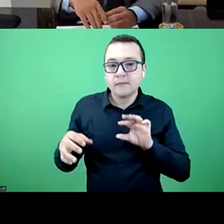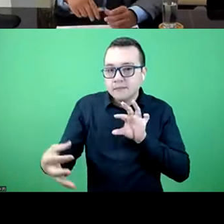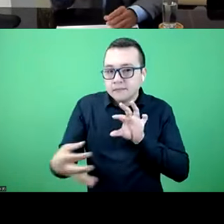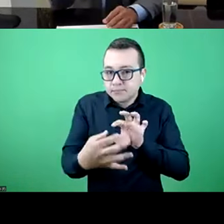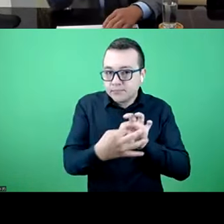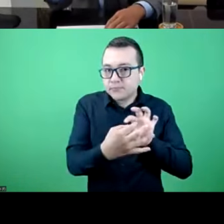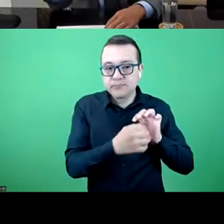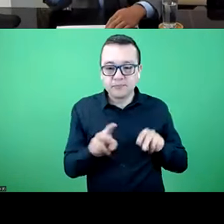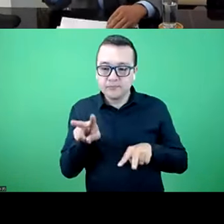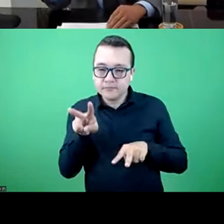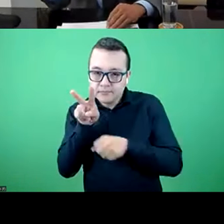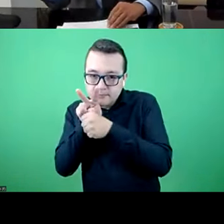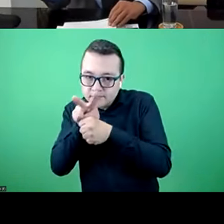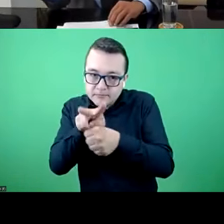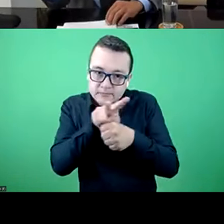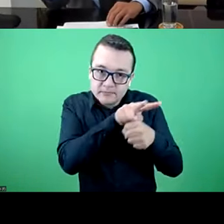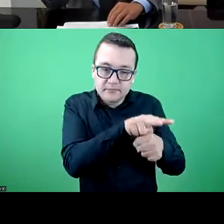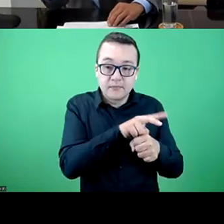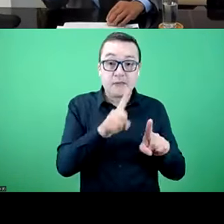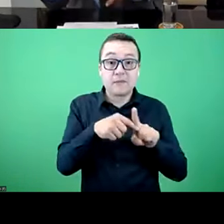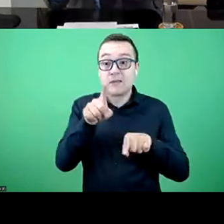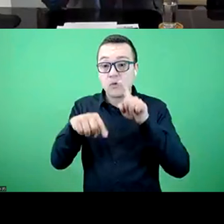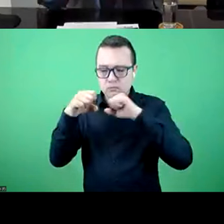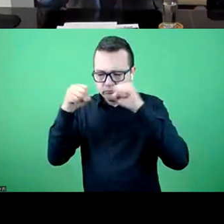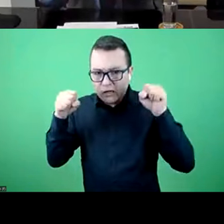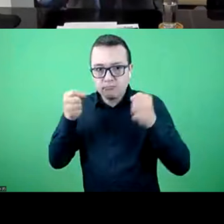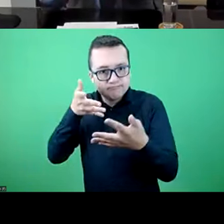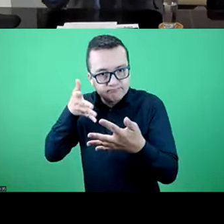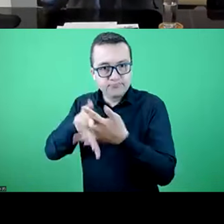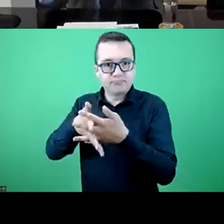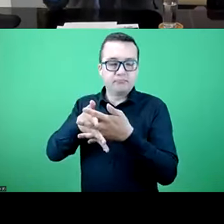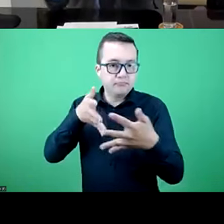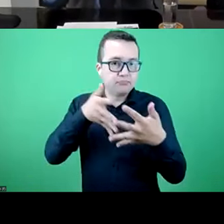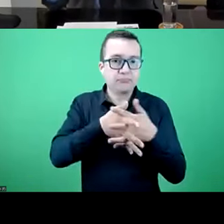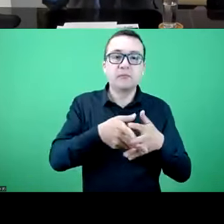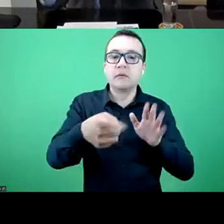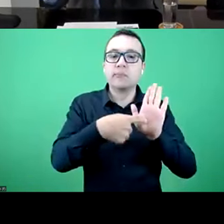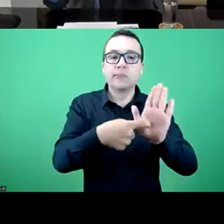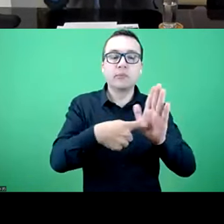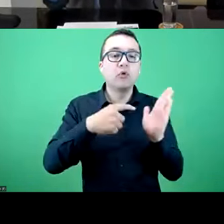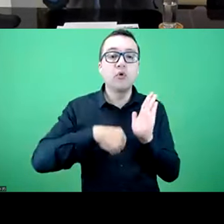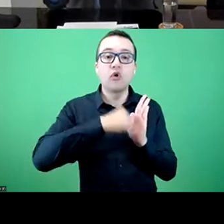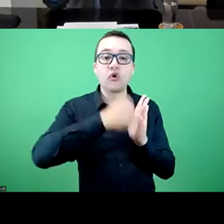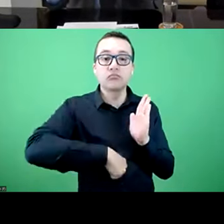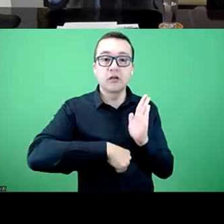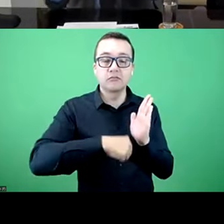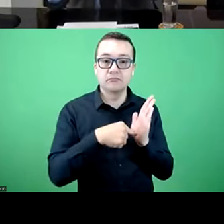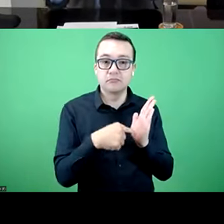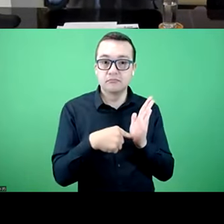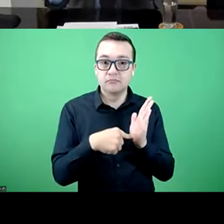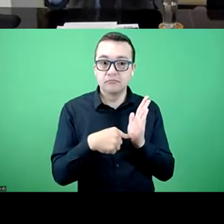greater power to oversee the things that I just mentioned and intervene. Intervene, for instance, when it comes to